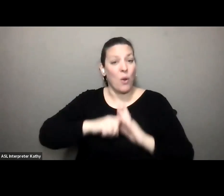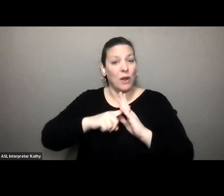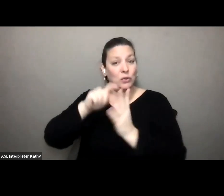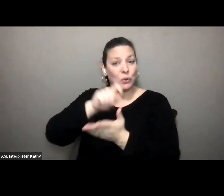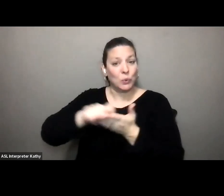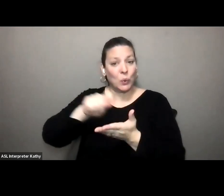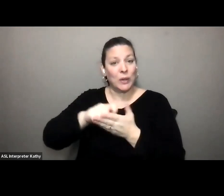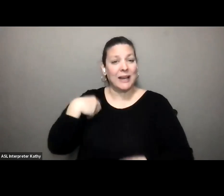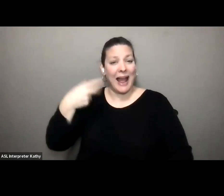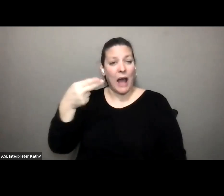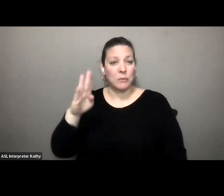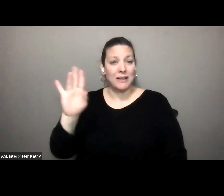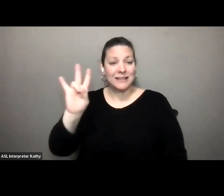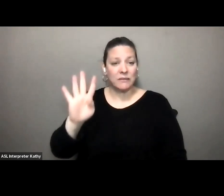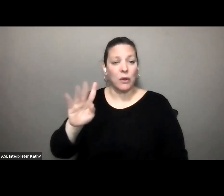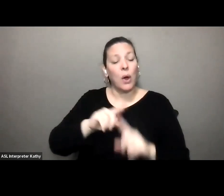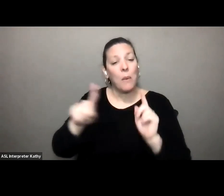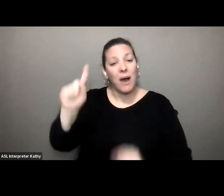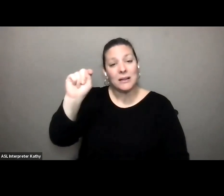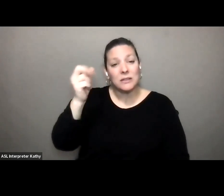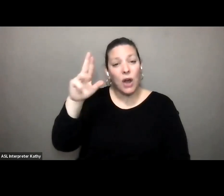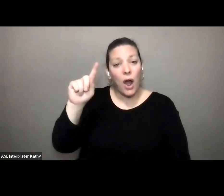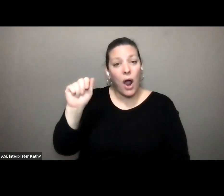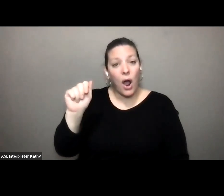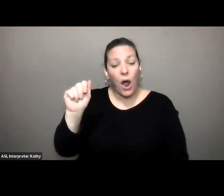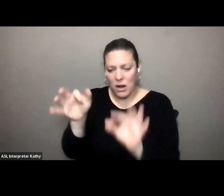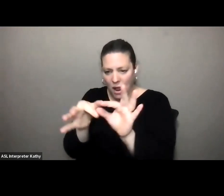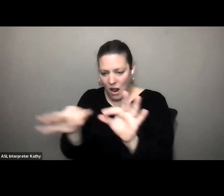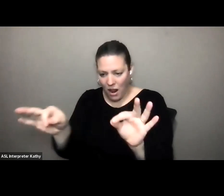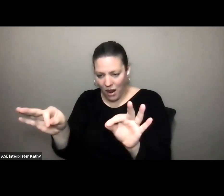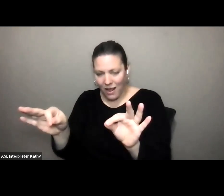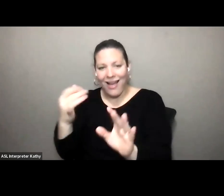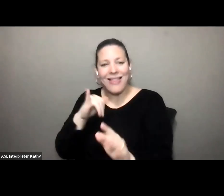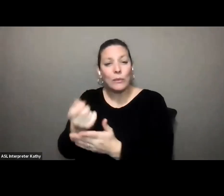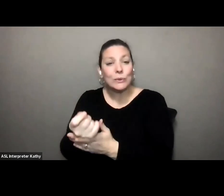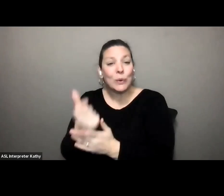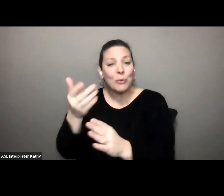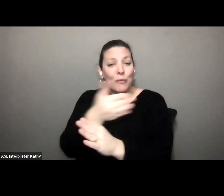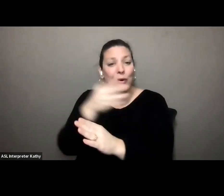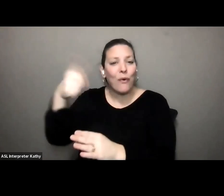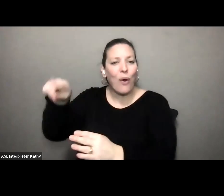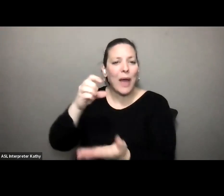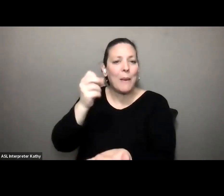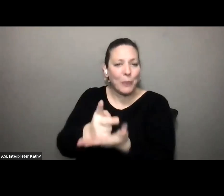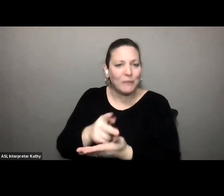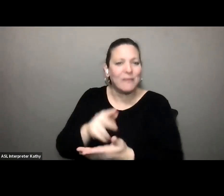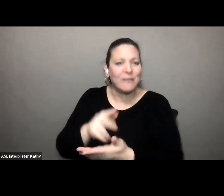into house bill 74 but the tart language was removed before it was approved so today kim went and provided that testimony